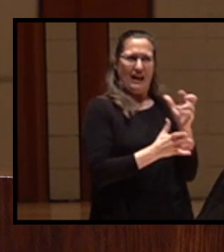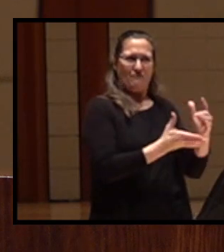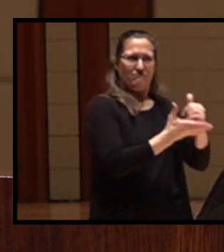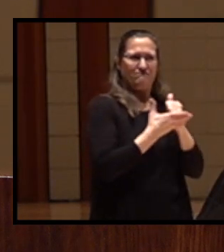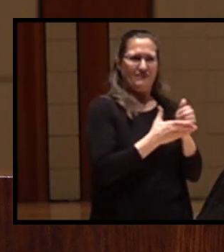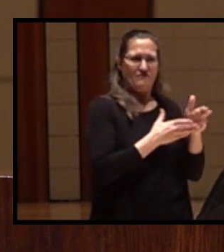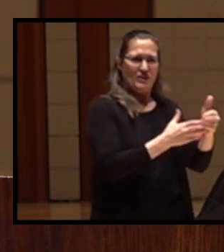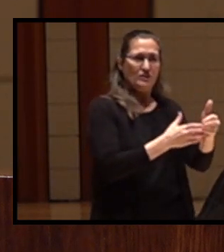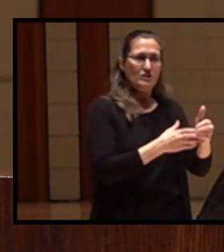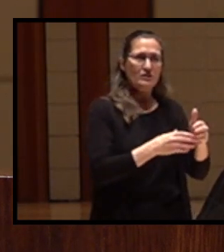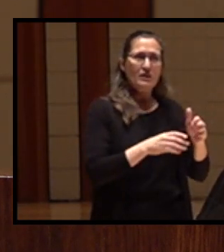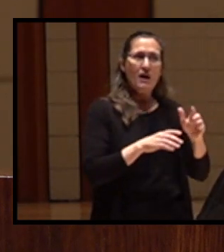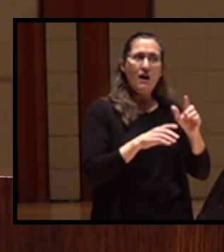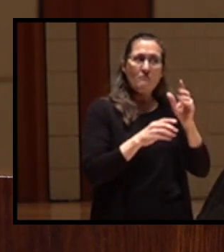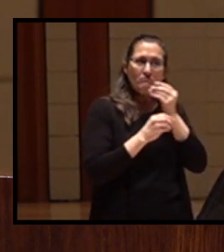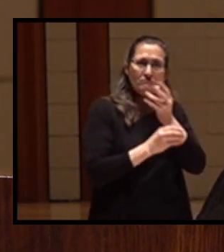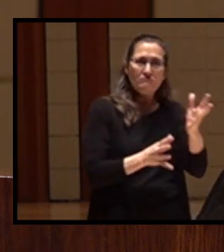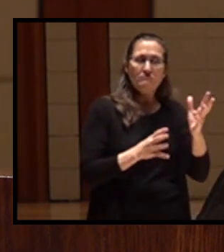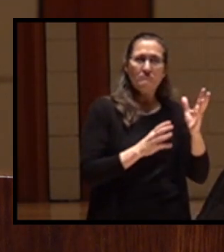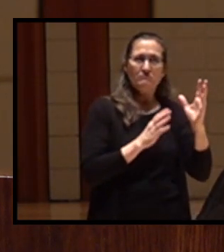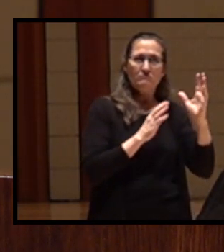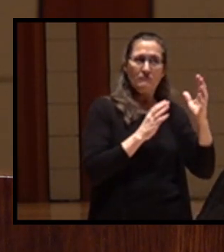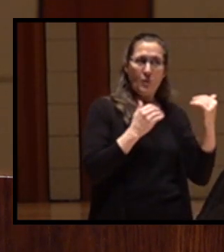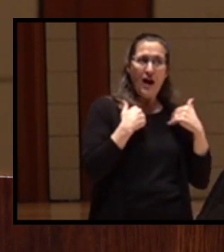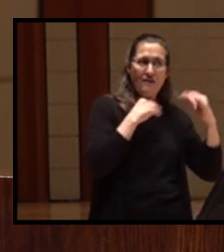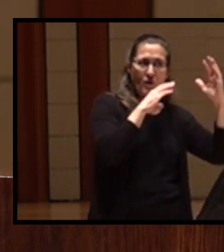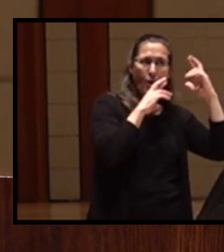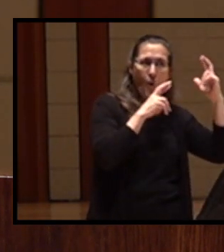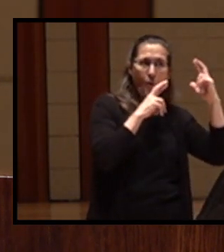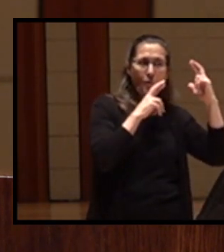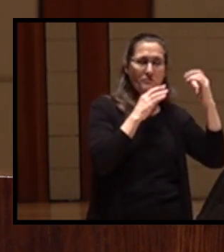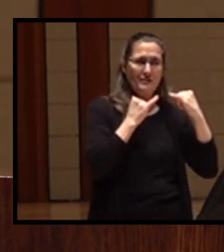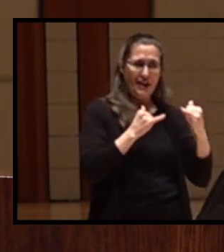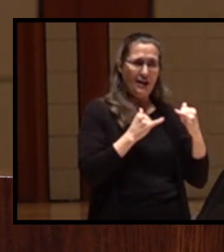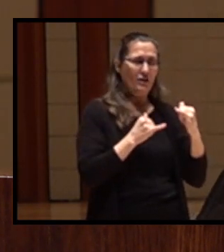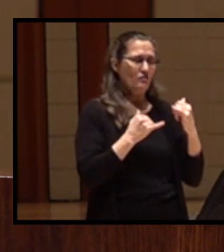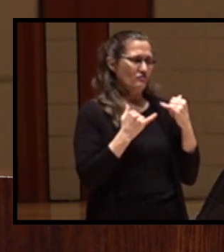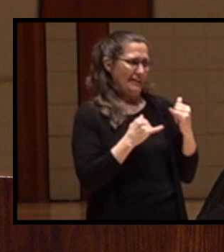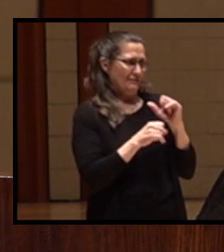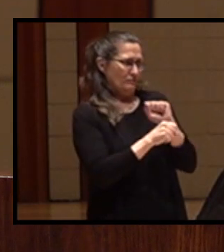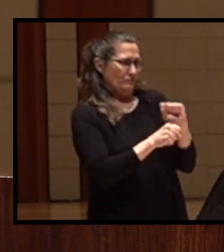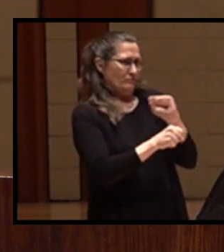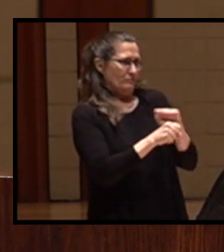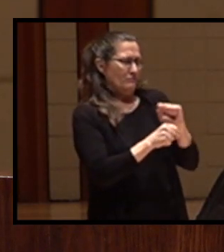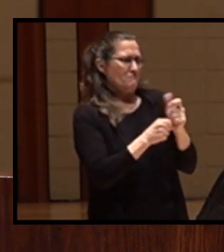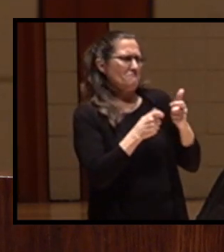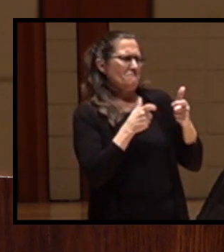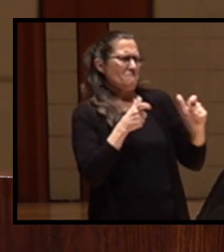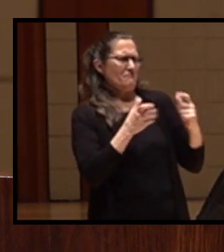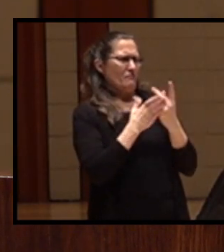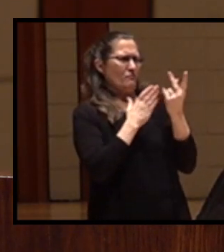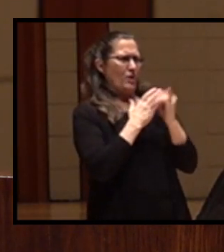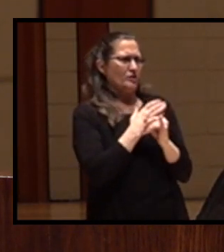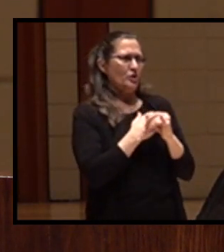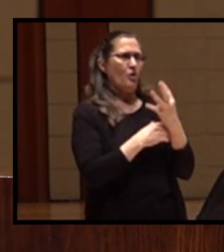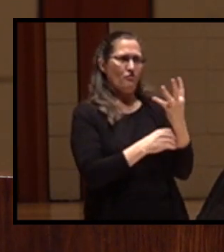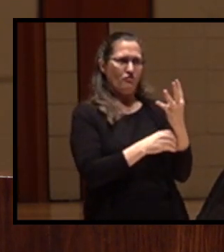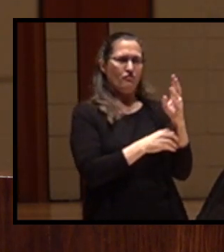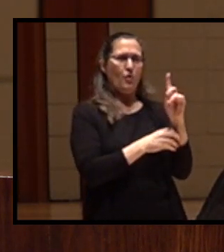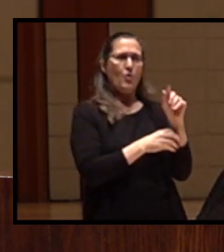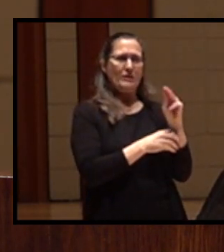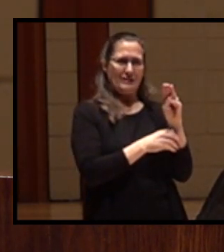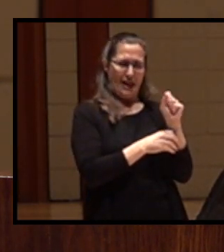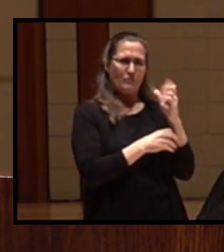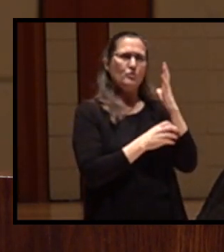But there is hope. We are working on the largest dam removal project in history. Four dams are scheduled